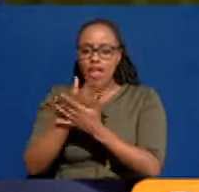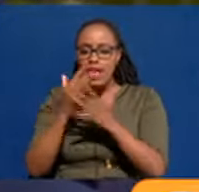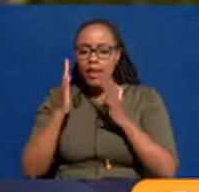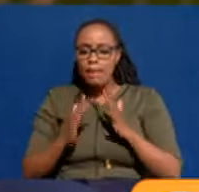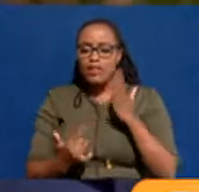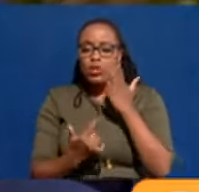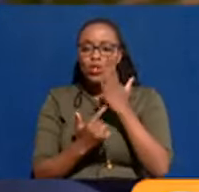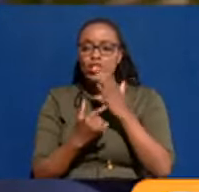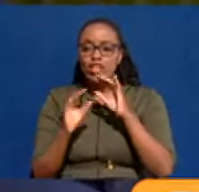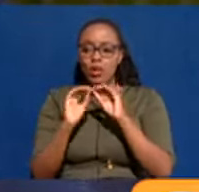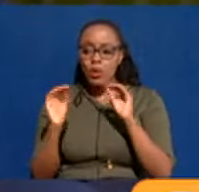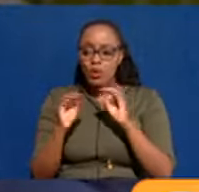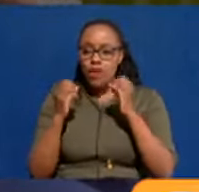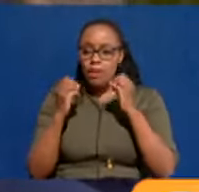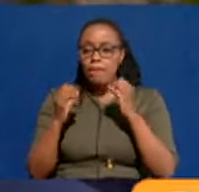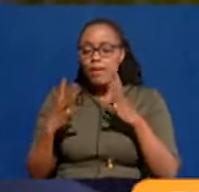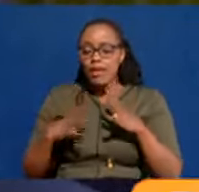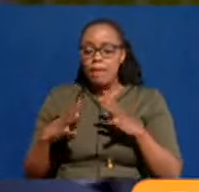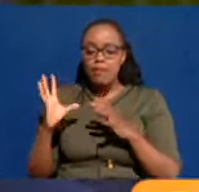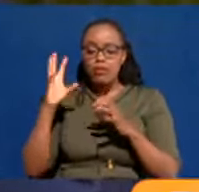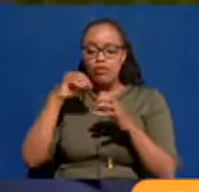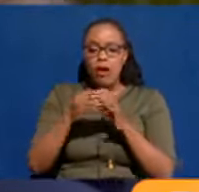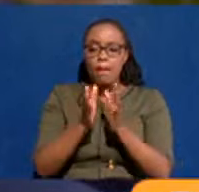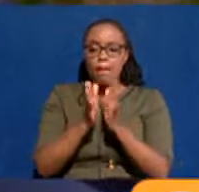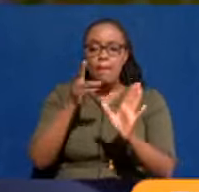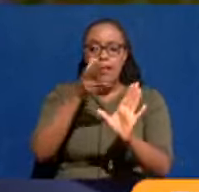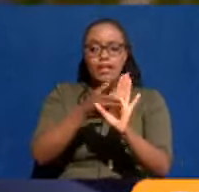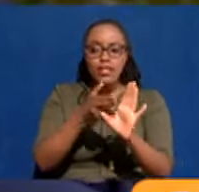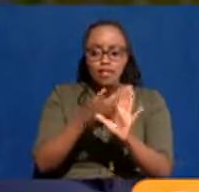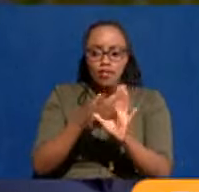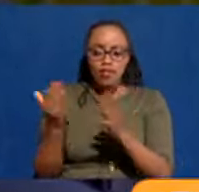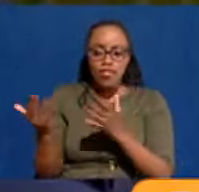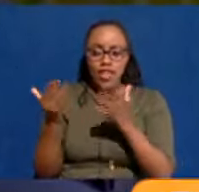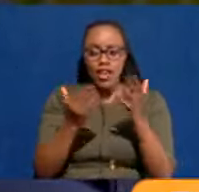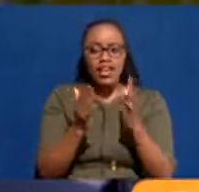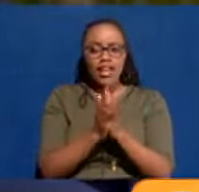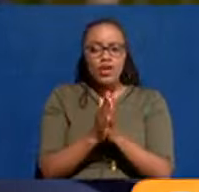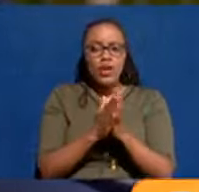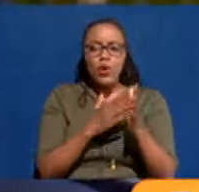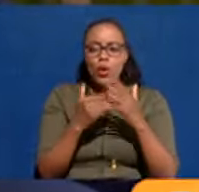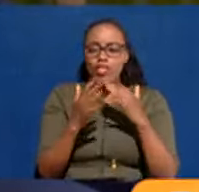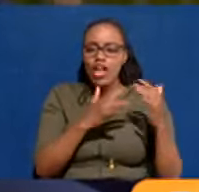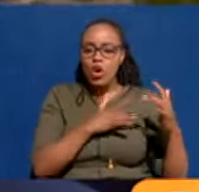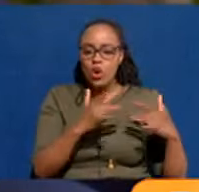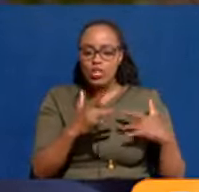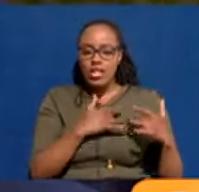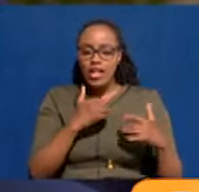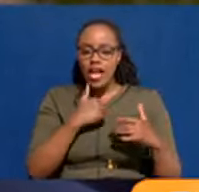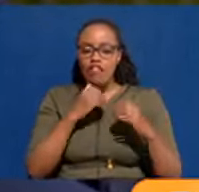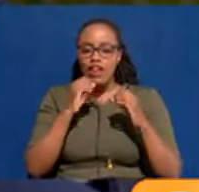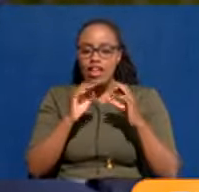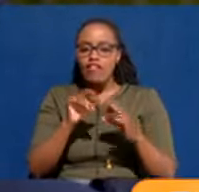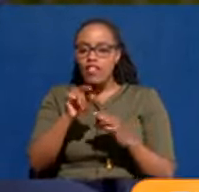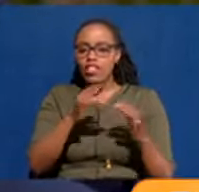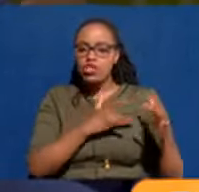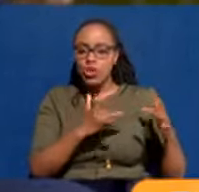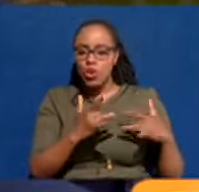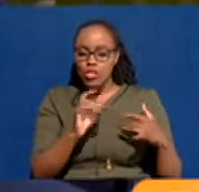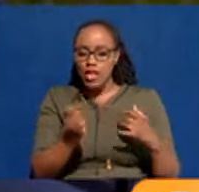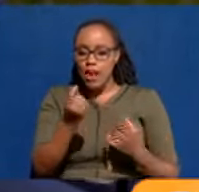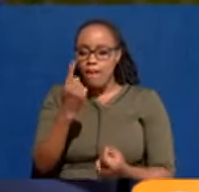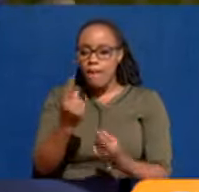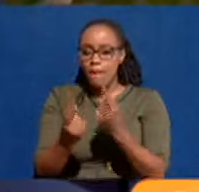community, bringing people on board, public participation, carrying them along. Where are the concerns? We listen, you know. And some of those concerns were, look,